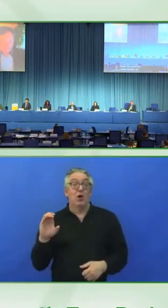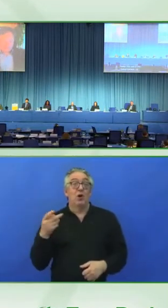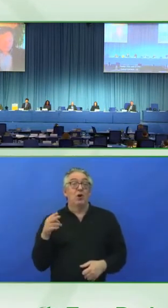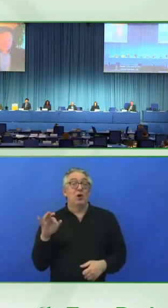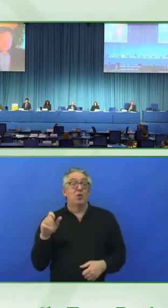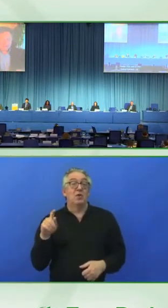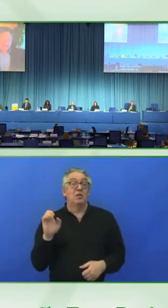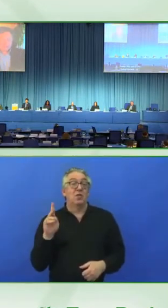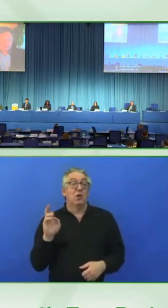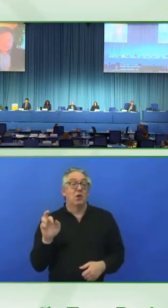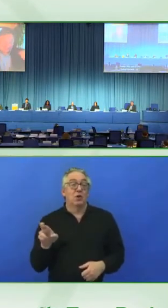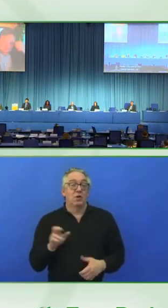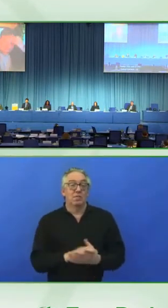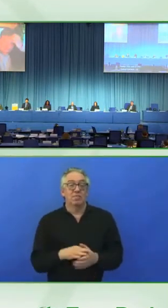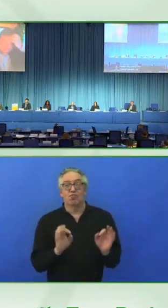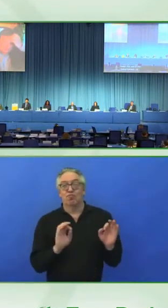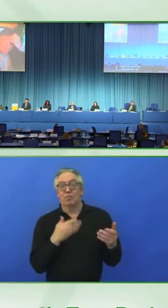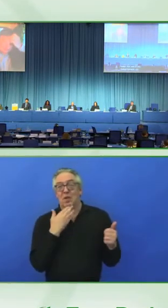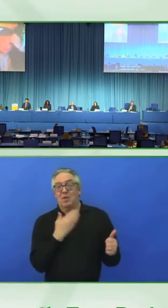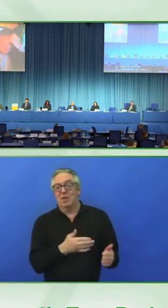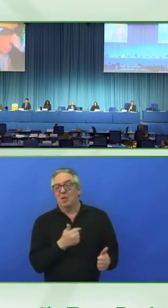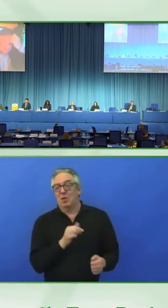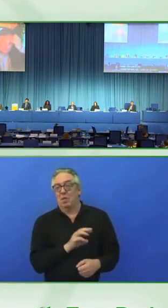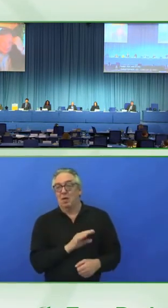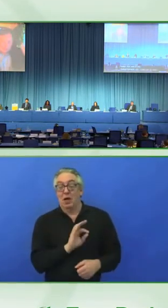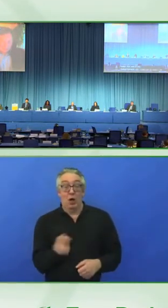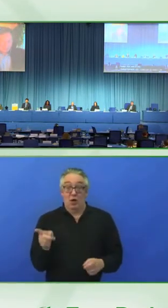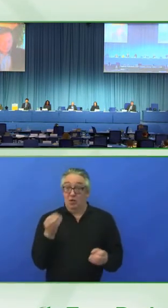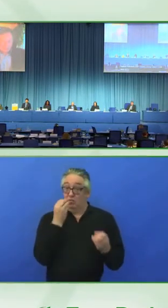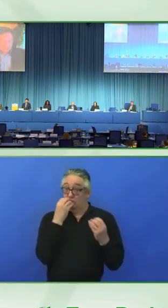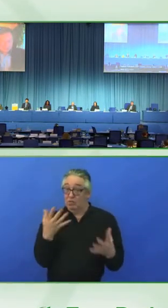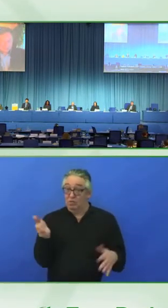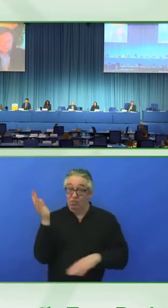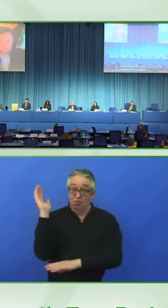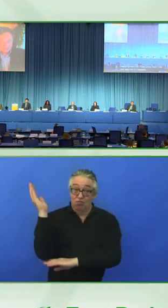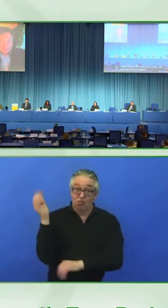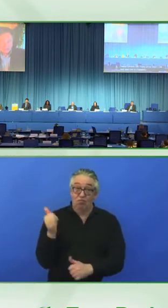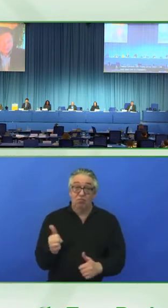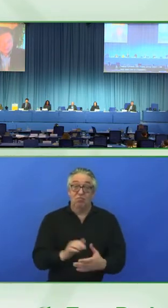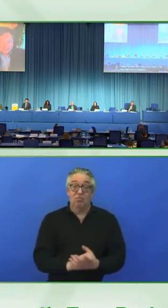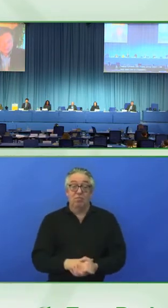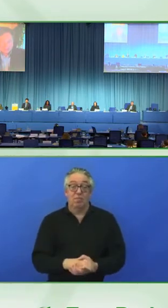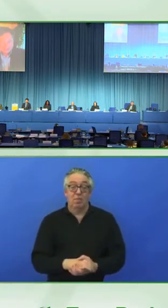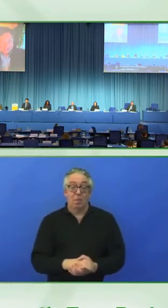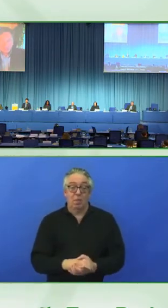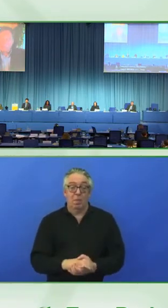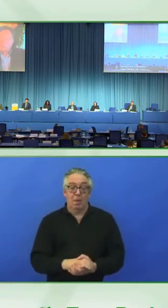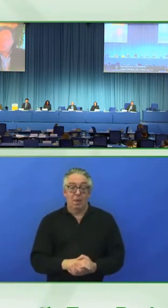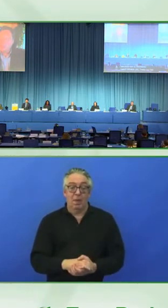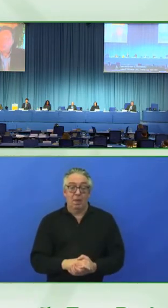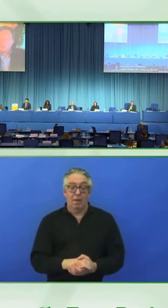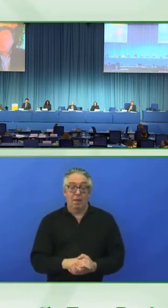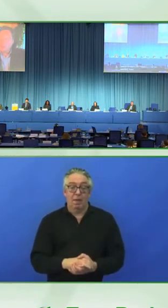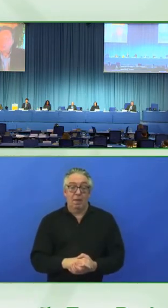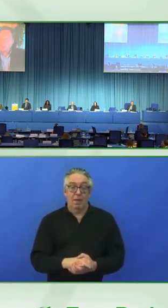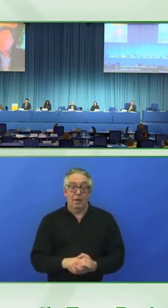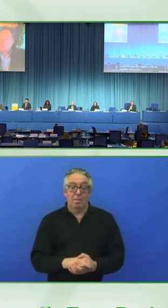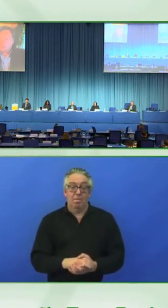Thank you, Thomas. Okay, Shilpi, that was excellent. Okay, Wolf Hart, Dreadback, and Doris Ousenburger,